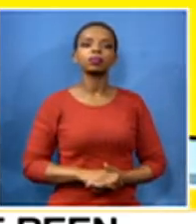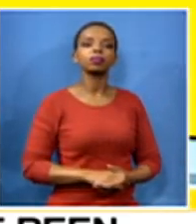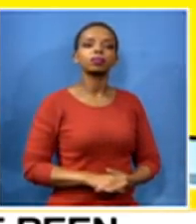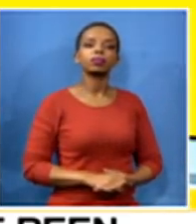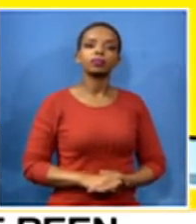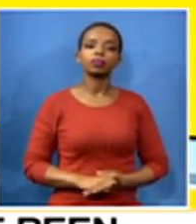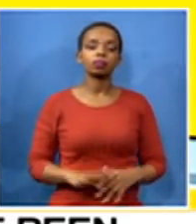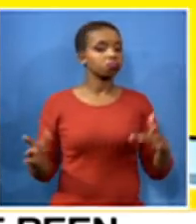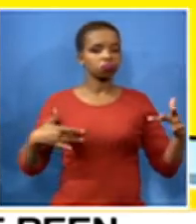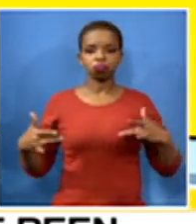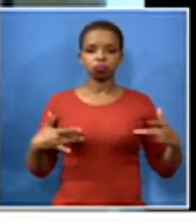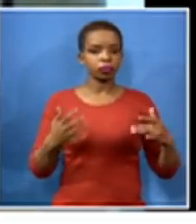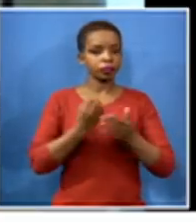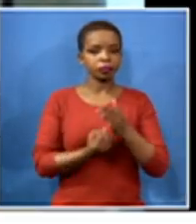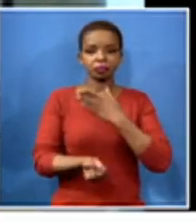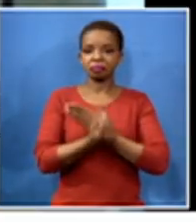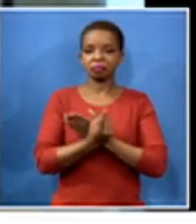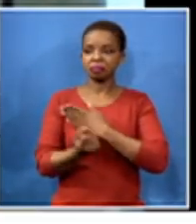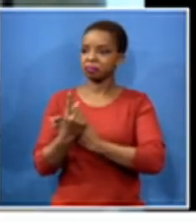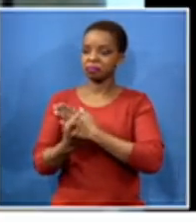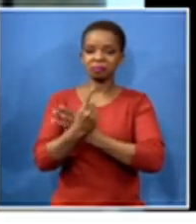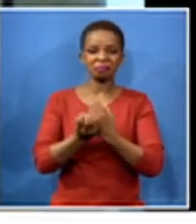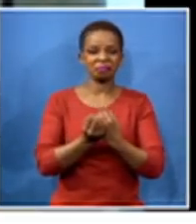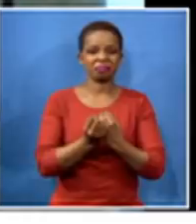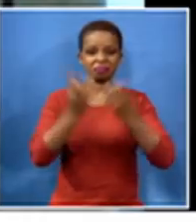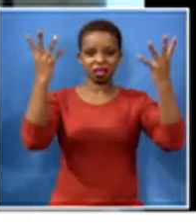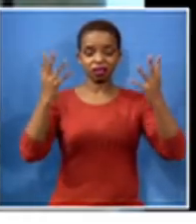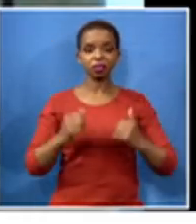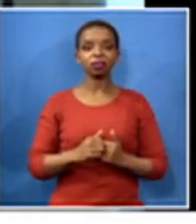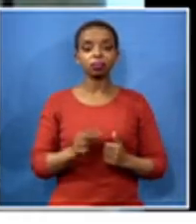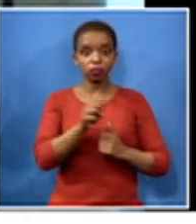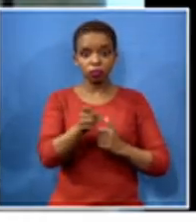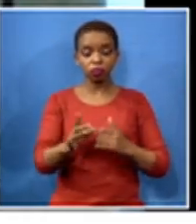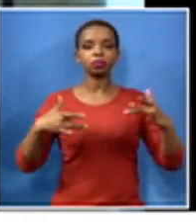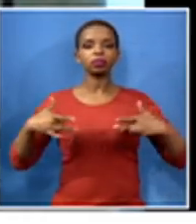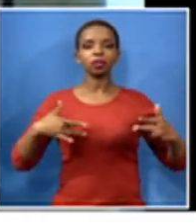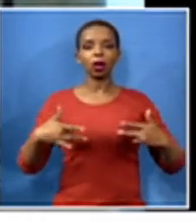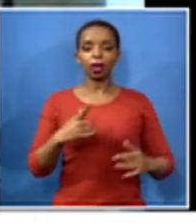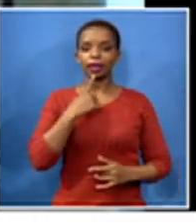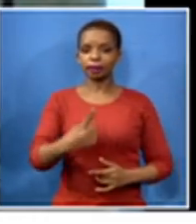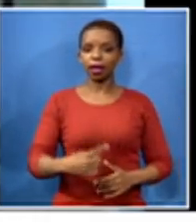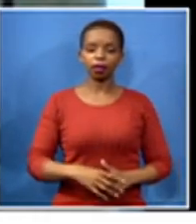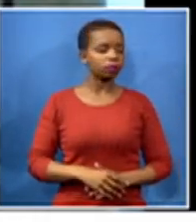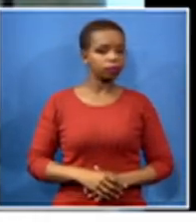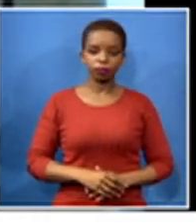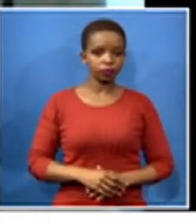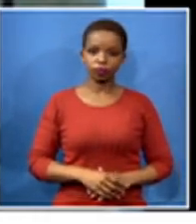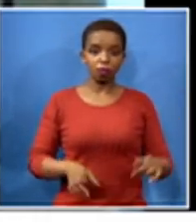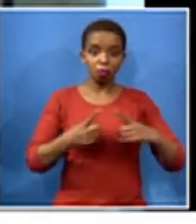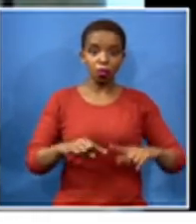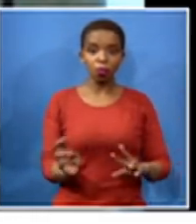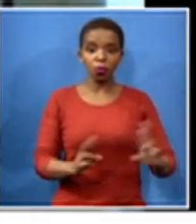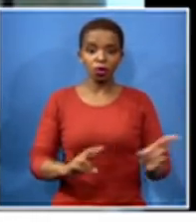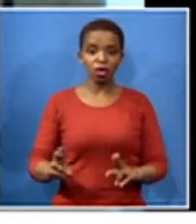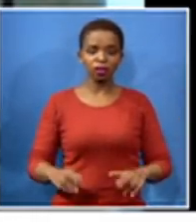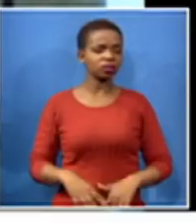of concerns expressed the the huge number of concerns suggests that we are not yet there of course the promise from the education